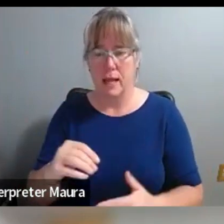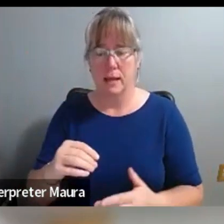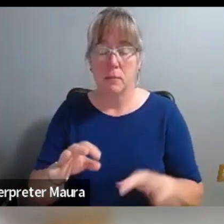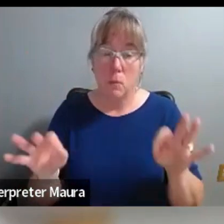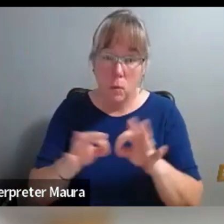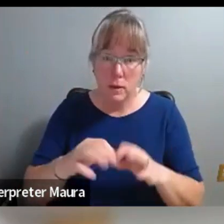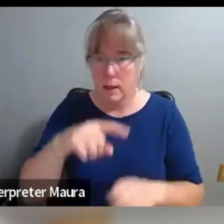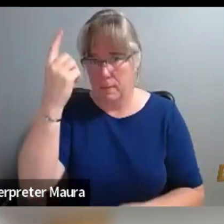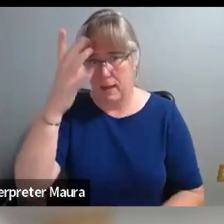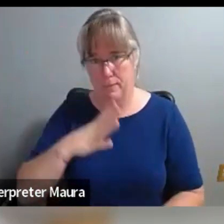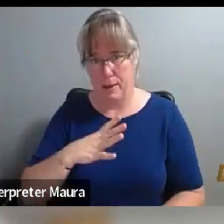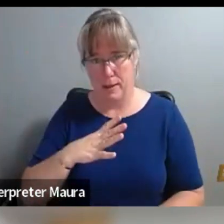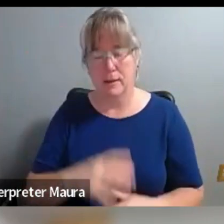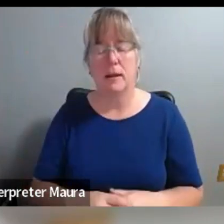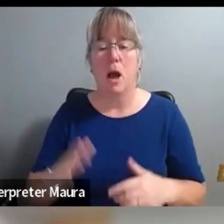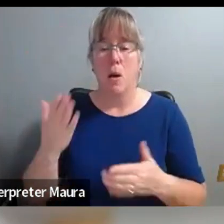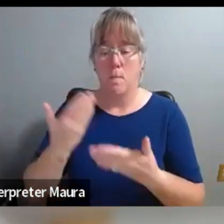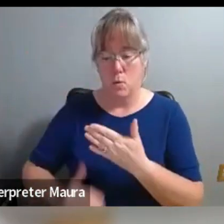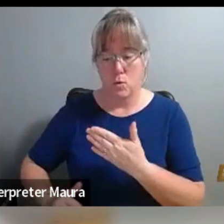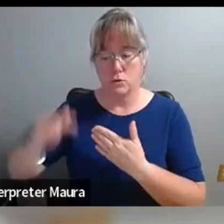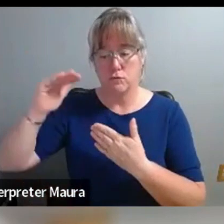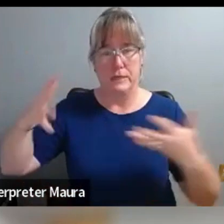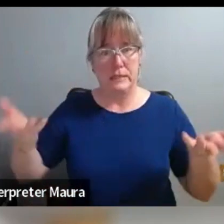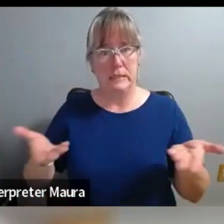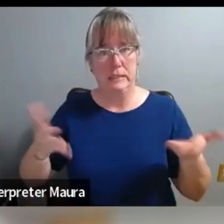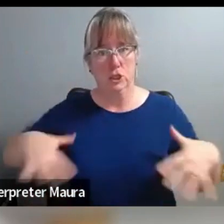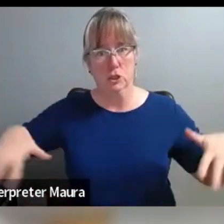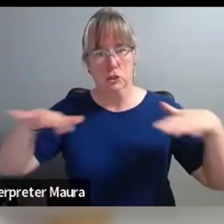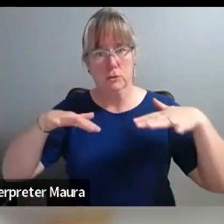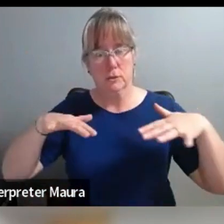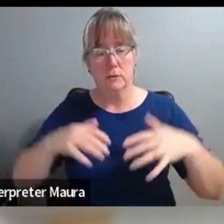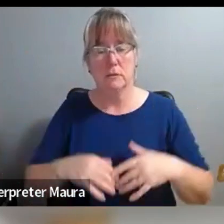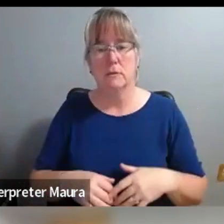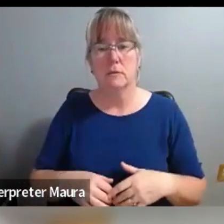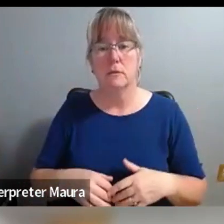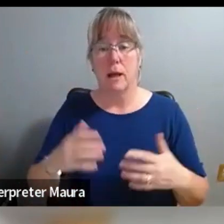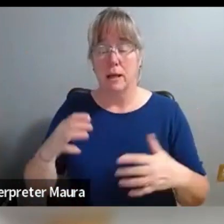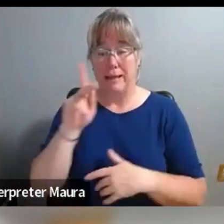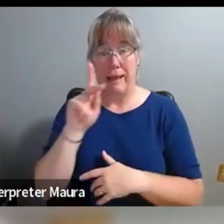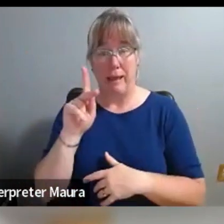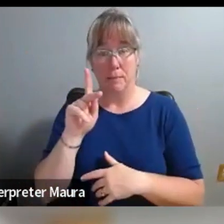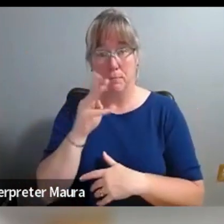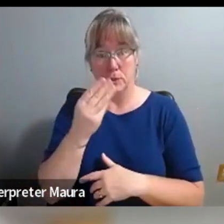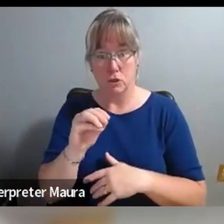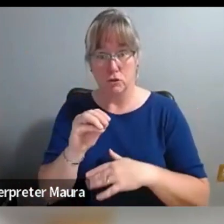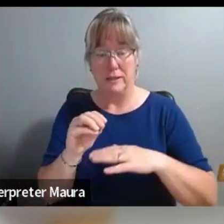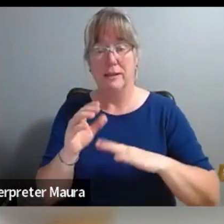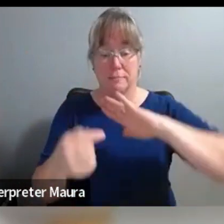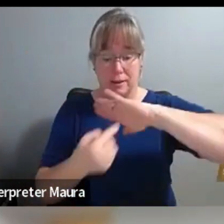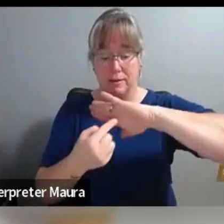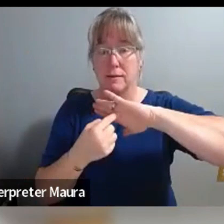born and raised in this place. There's America to the East, America to the West,